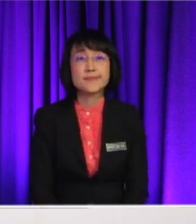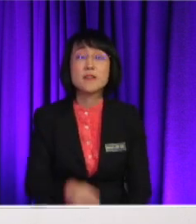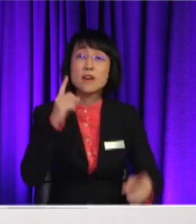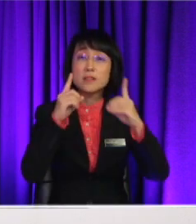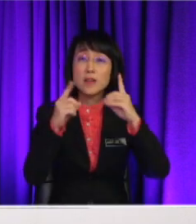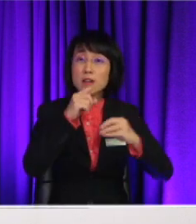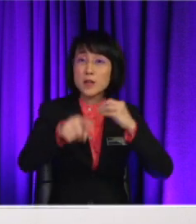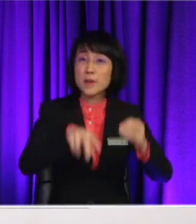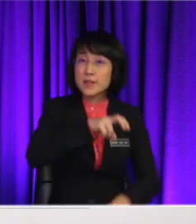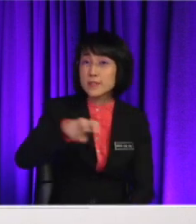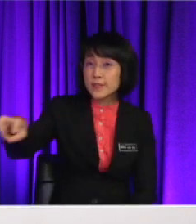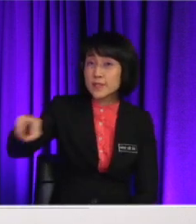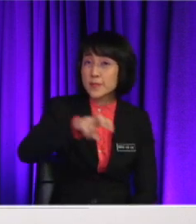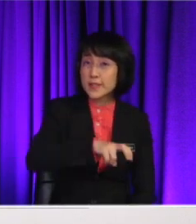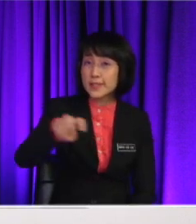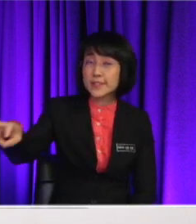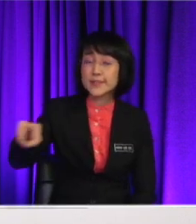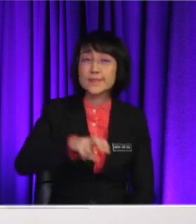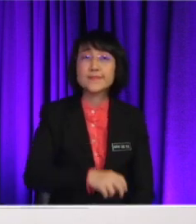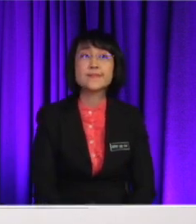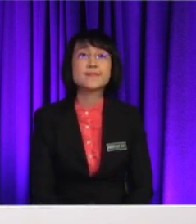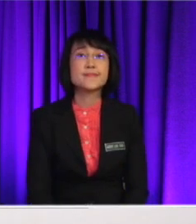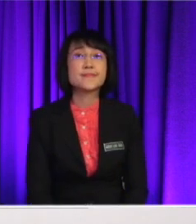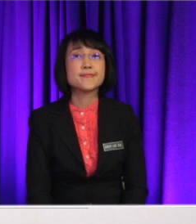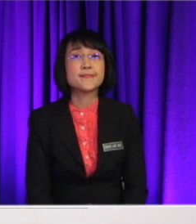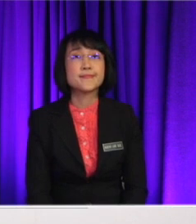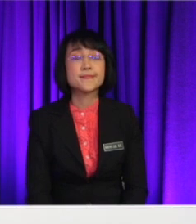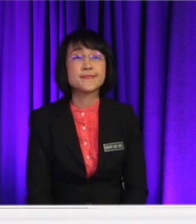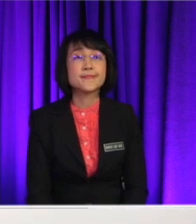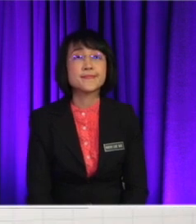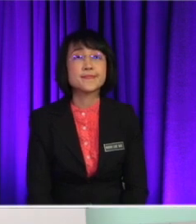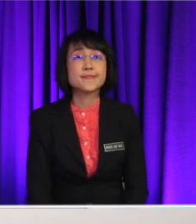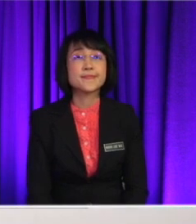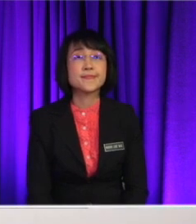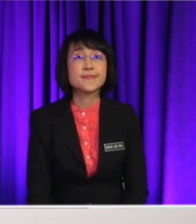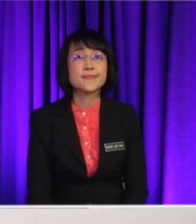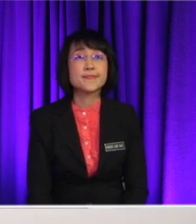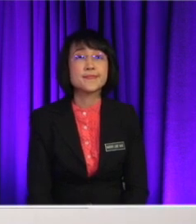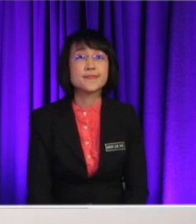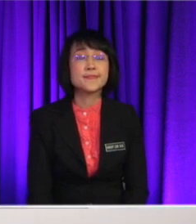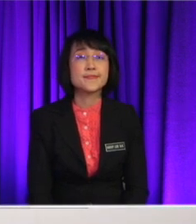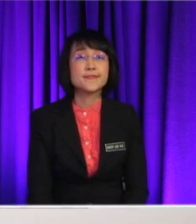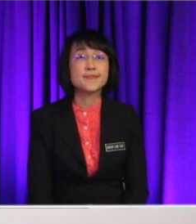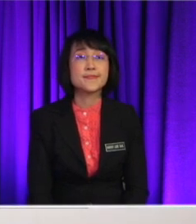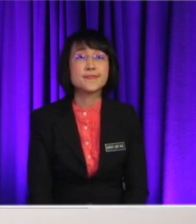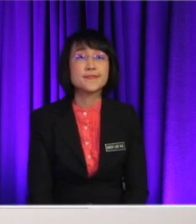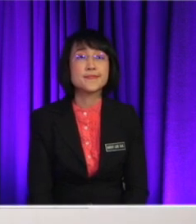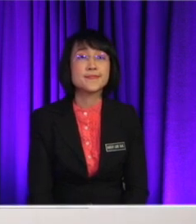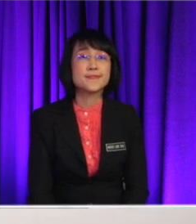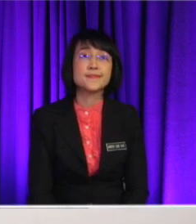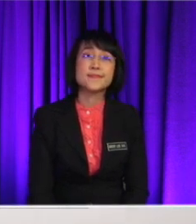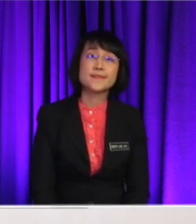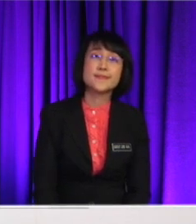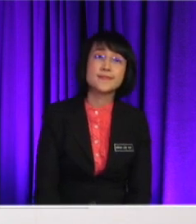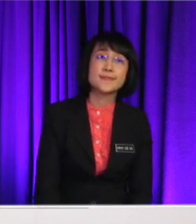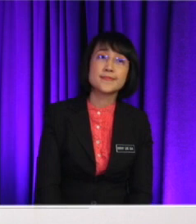in the urban area, right? Okay How about another pupils who would like to try on this? Yilin? Okay Let's see